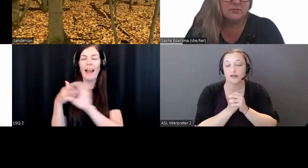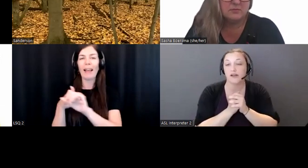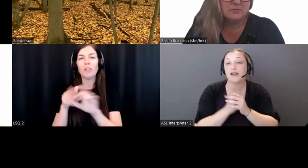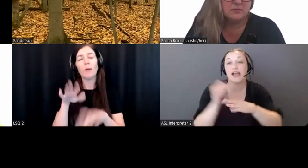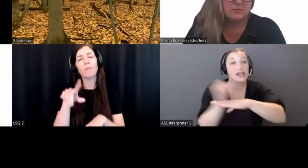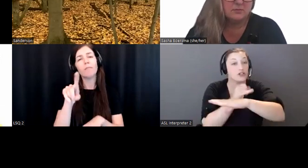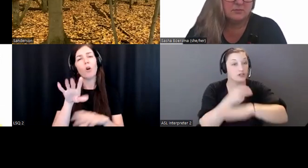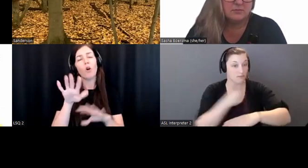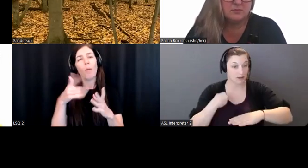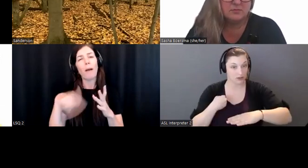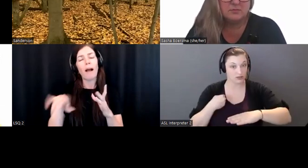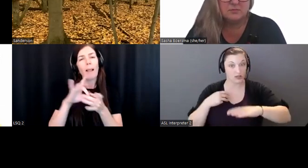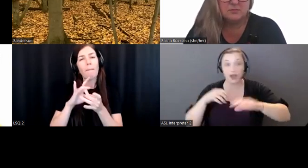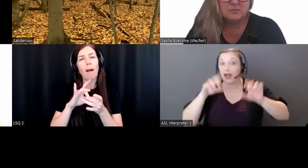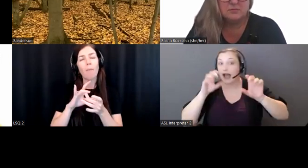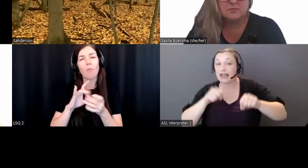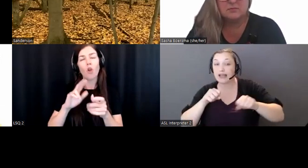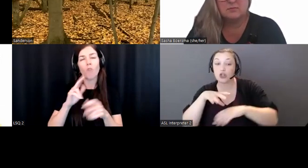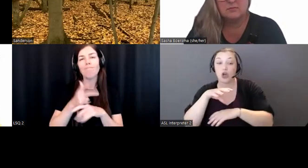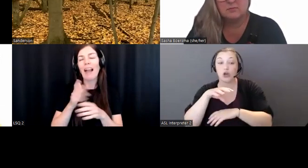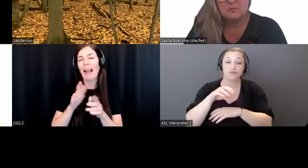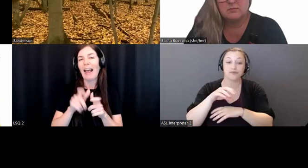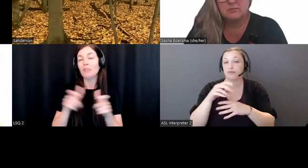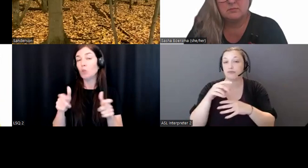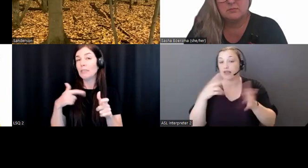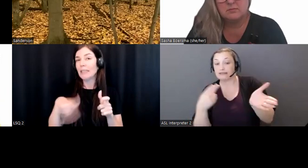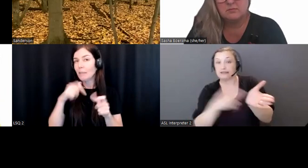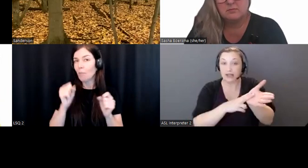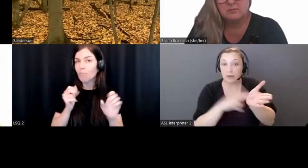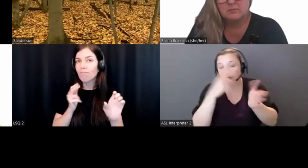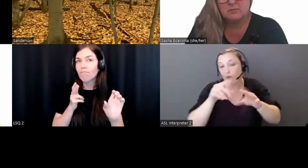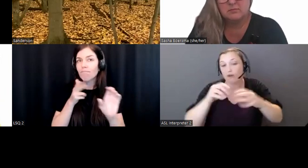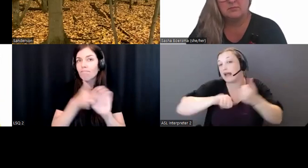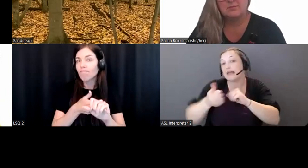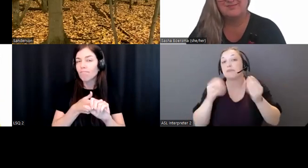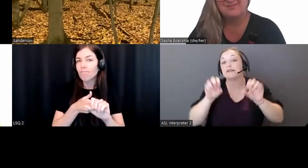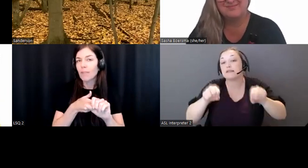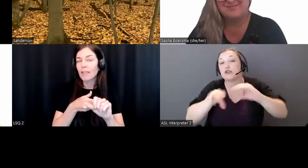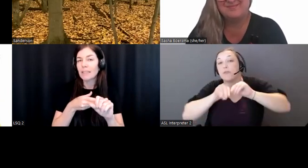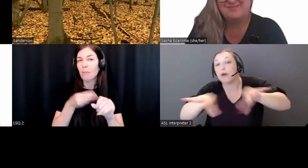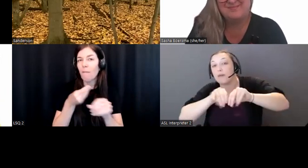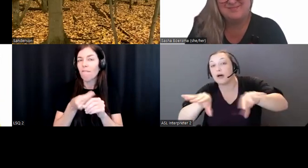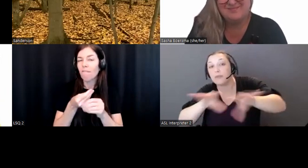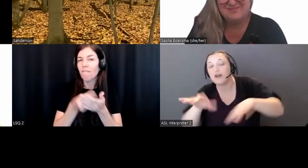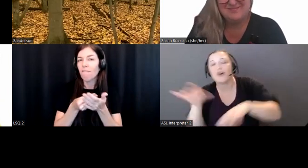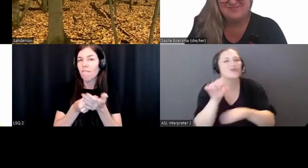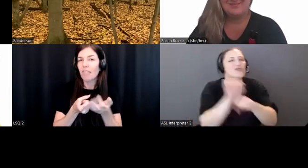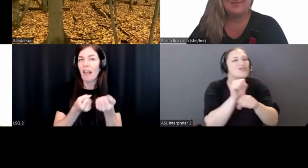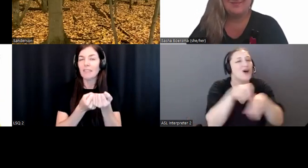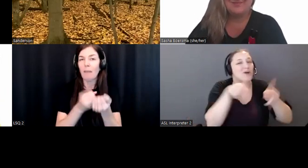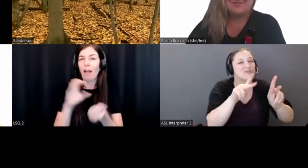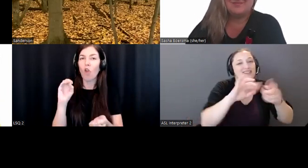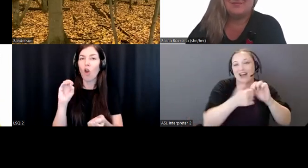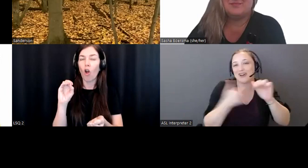communications from the DSO? And how can we stay up to date on upcoming job opportunities within the DSO? Winnie?